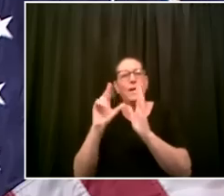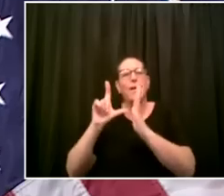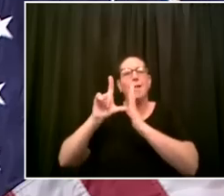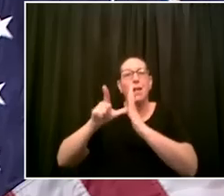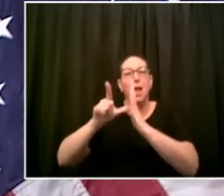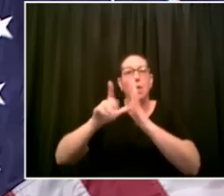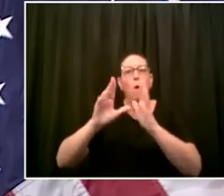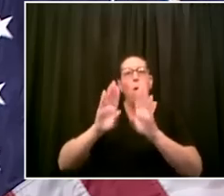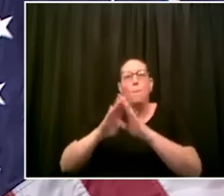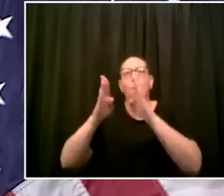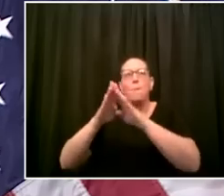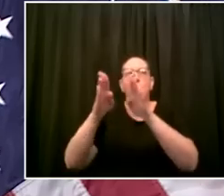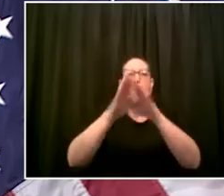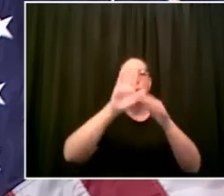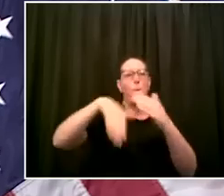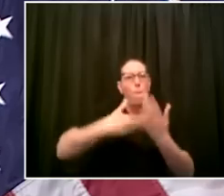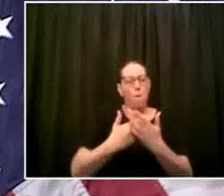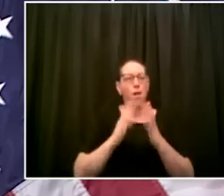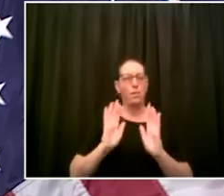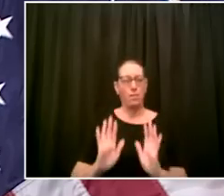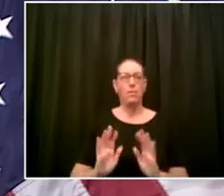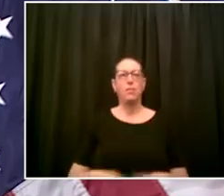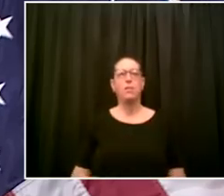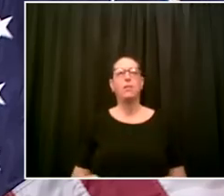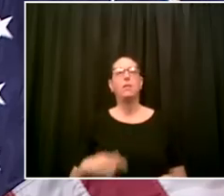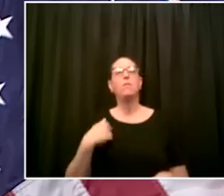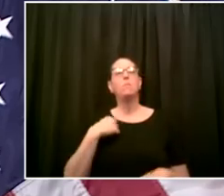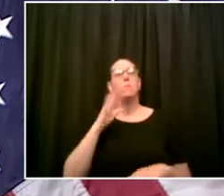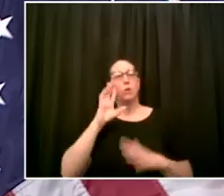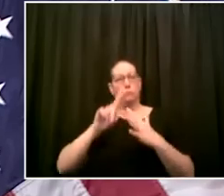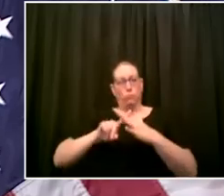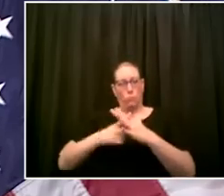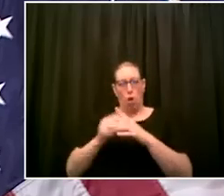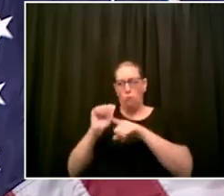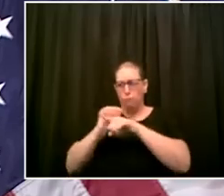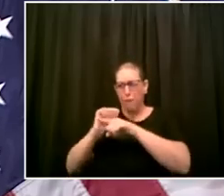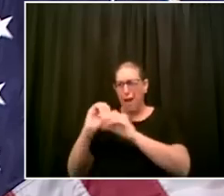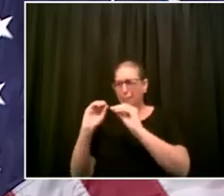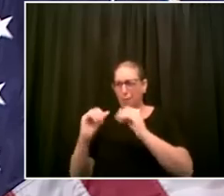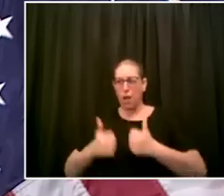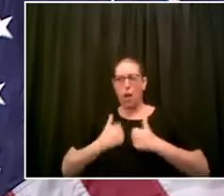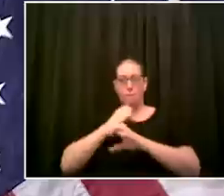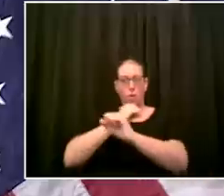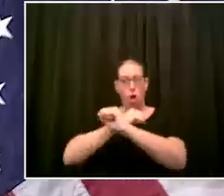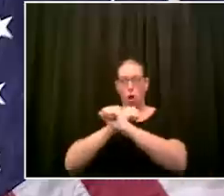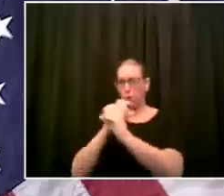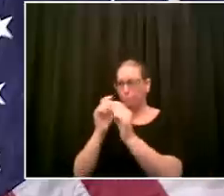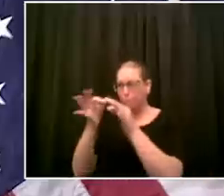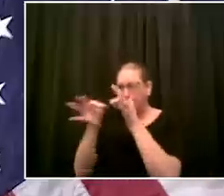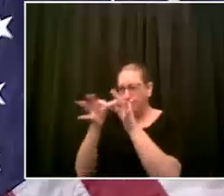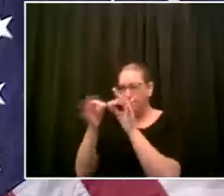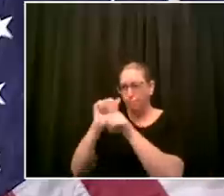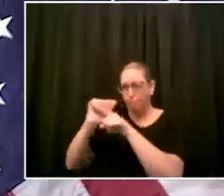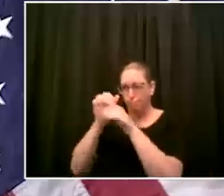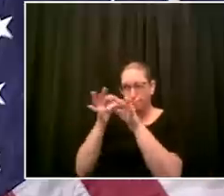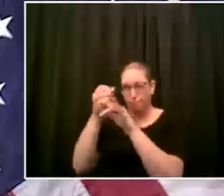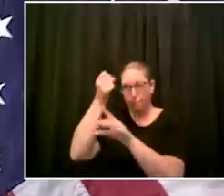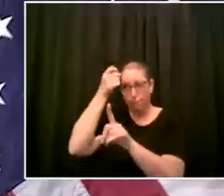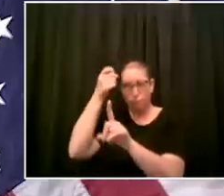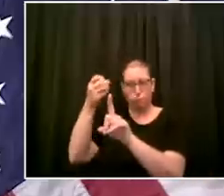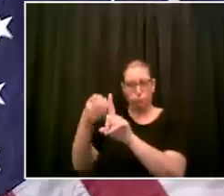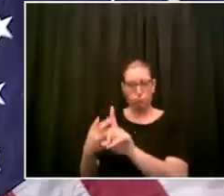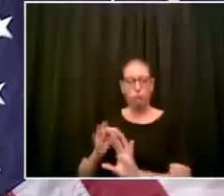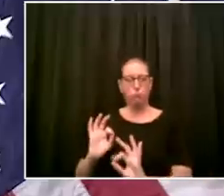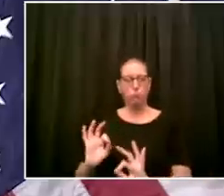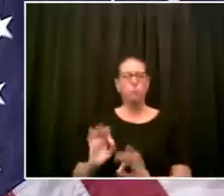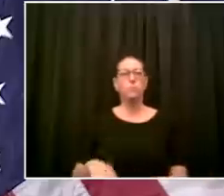but we have to be ready to go up or down the scale depending on what's happening so the fencing will be there but it won't be implemented at first